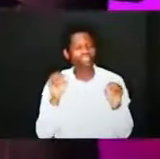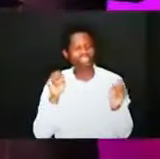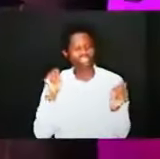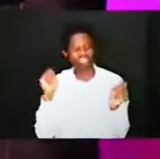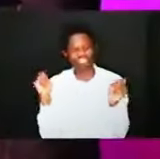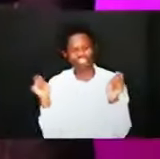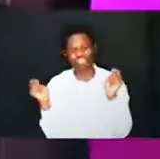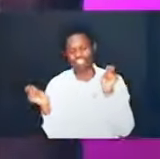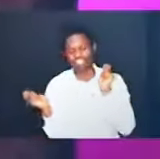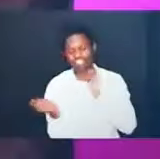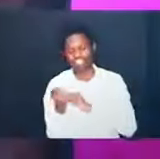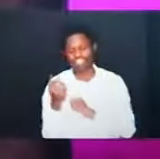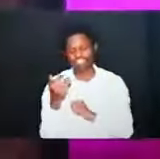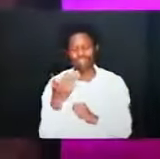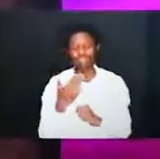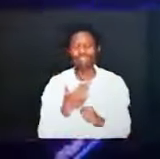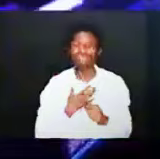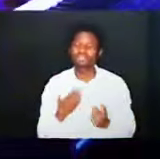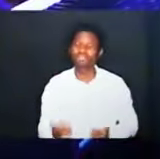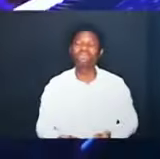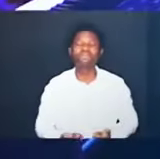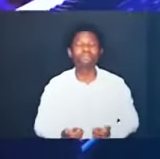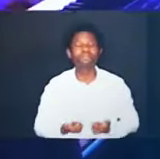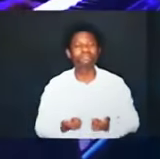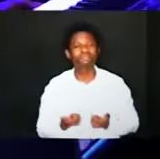something